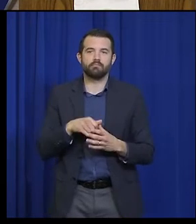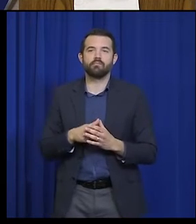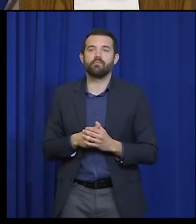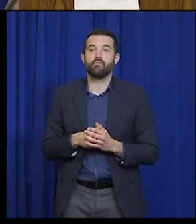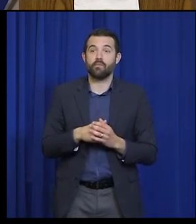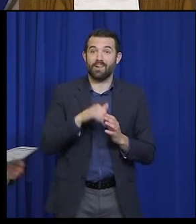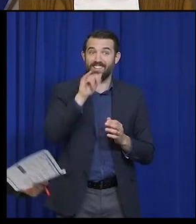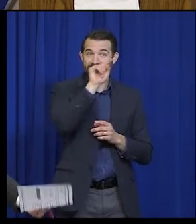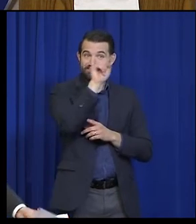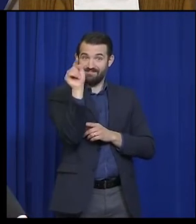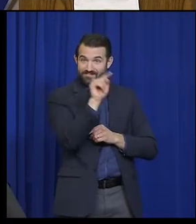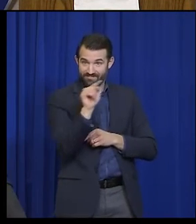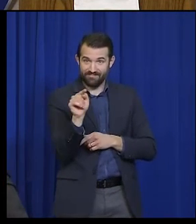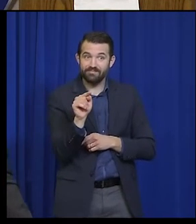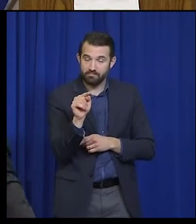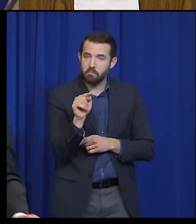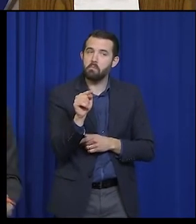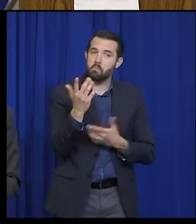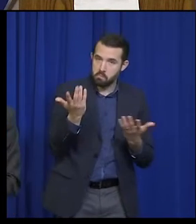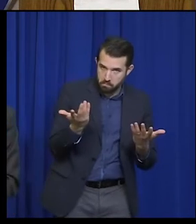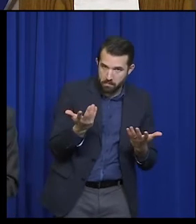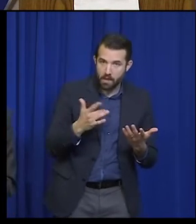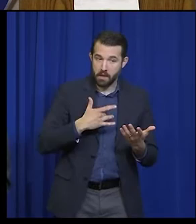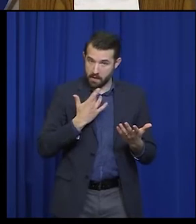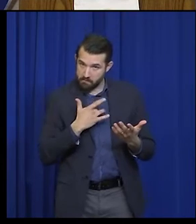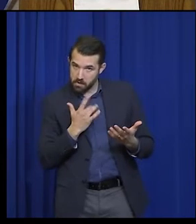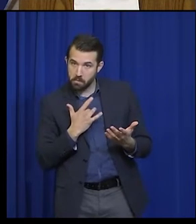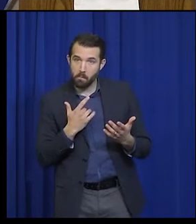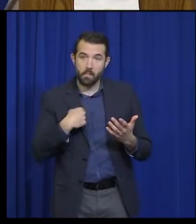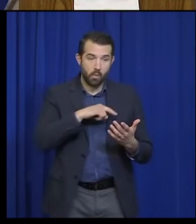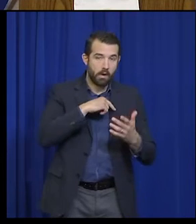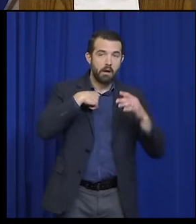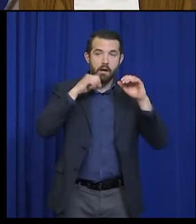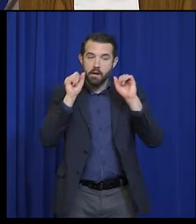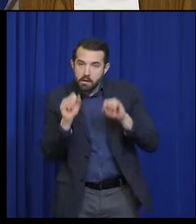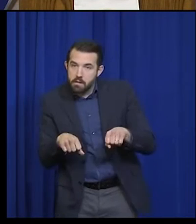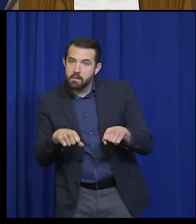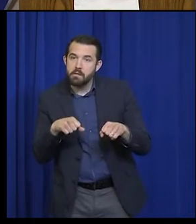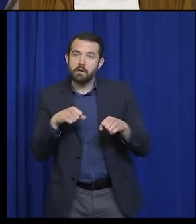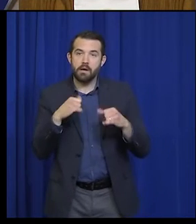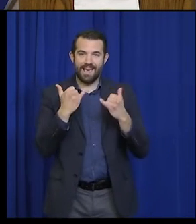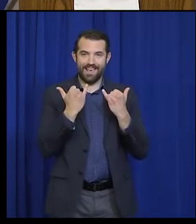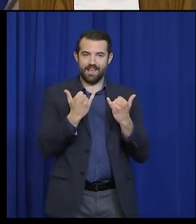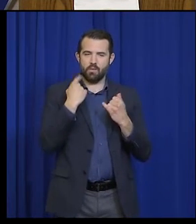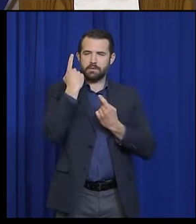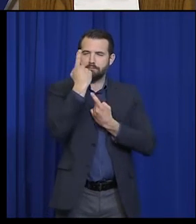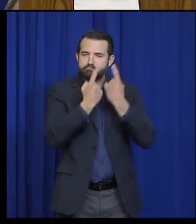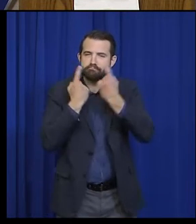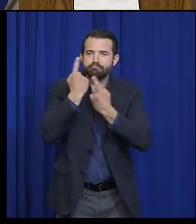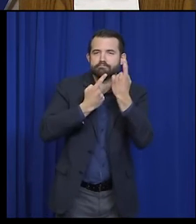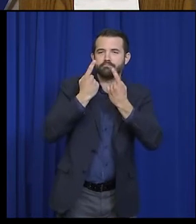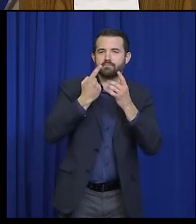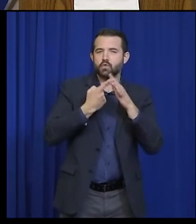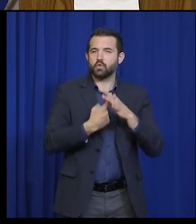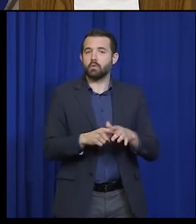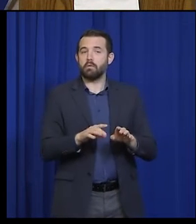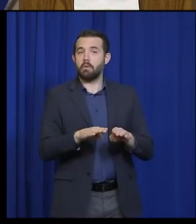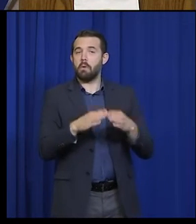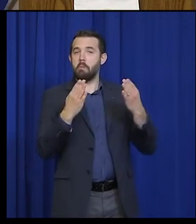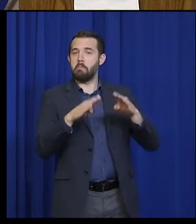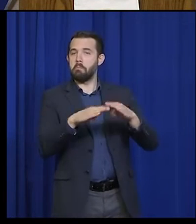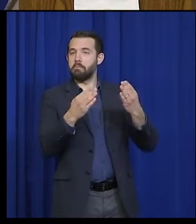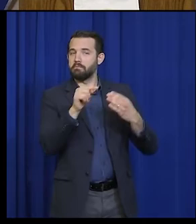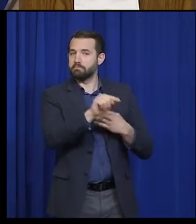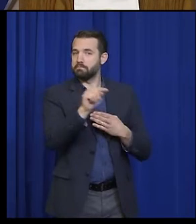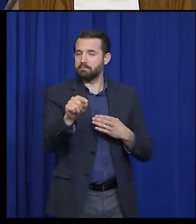But these criteria, these three buckets are necessary, but they are not sufficient. So on the next slide, I'd like to close